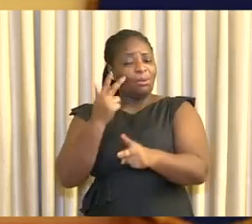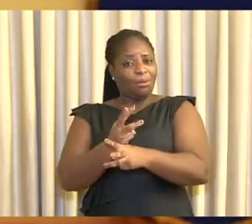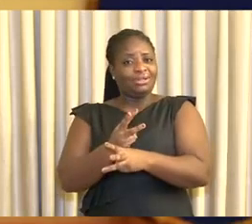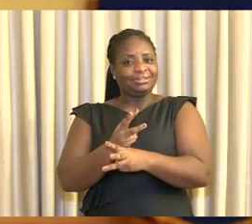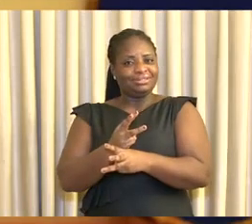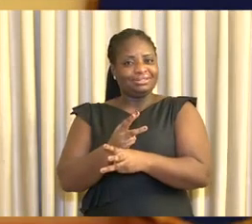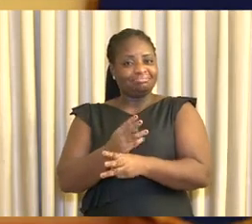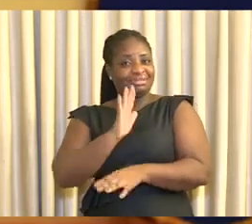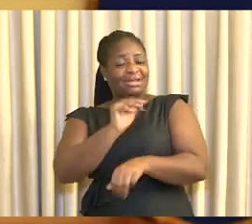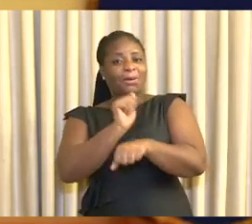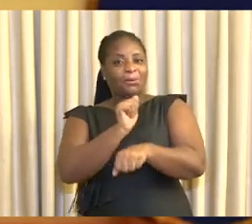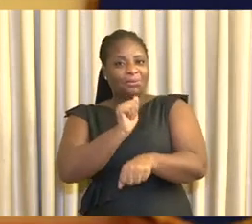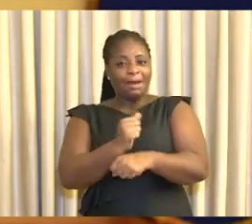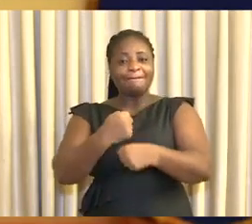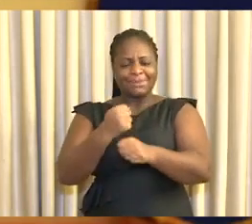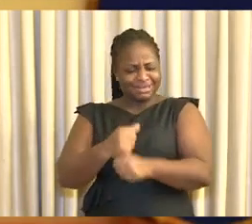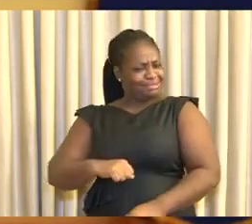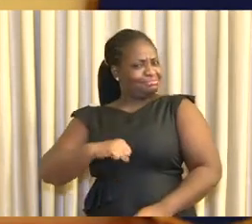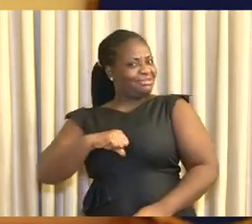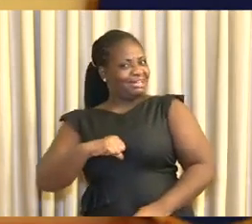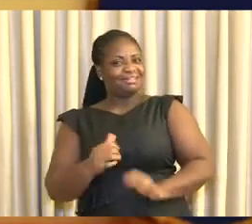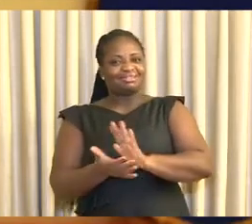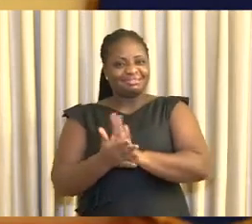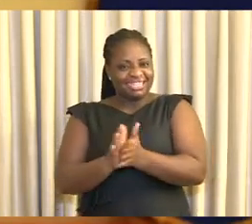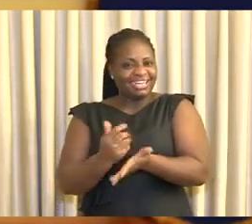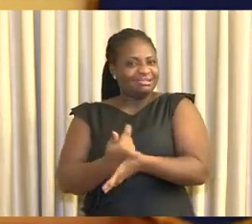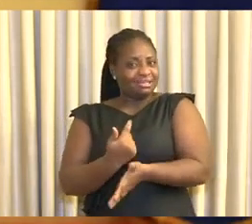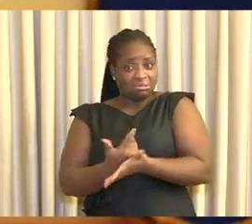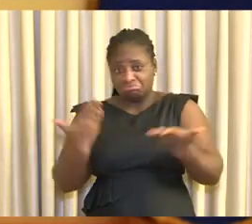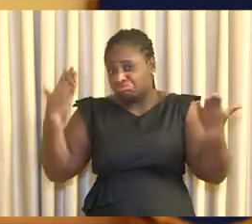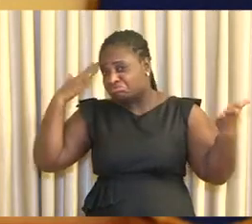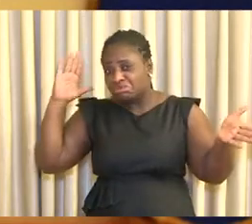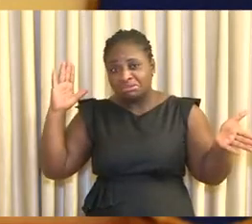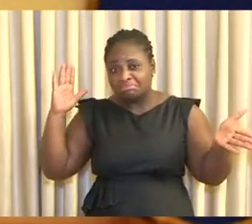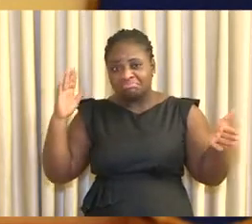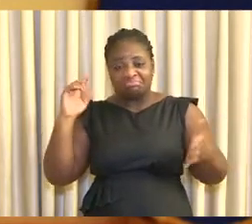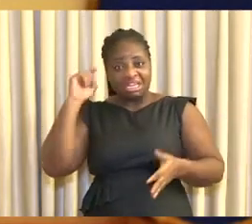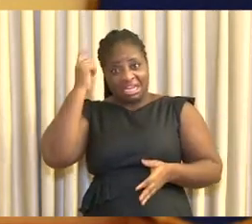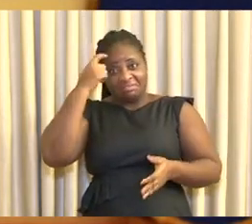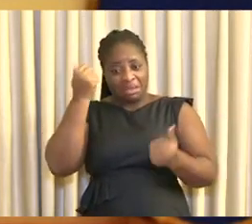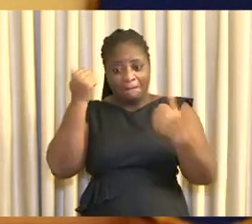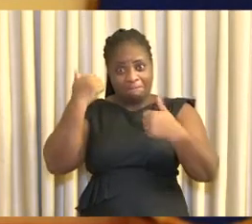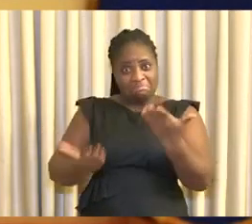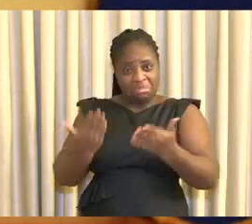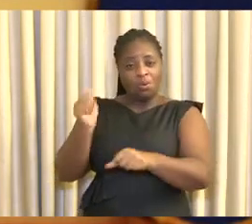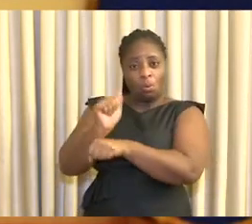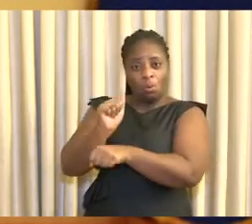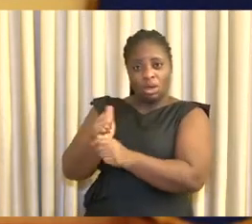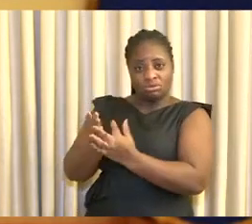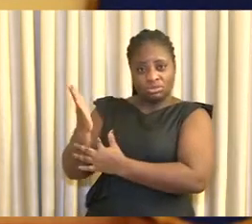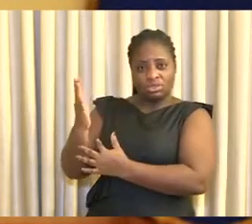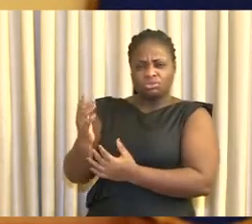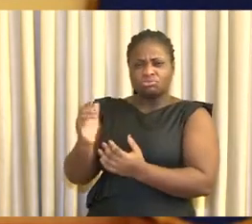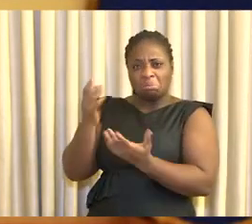Their work makes us proud to be Ghanaians, and who knows, God may work through them to discover a